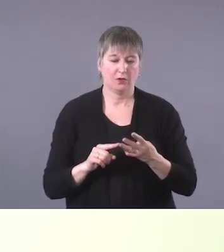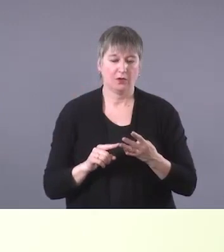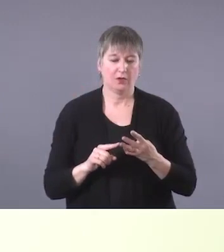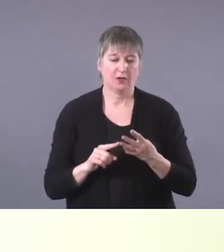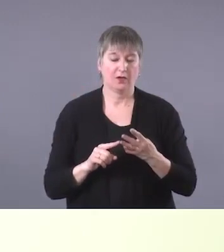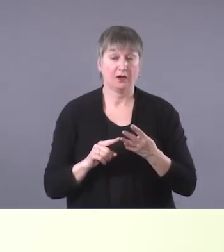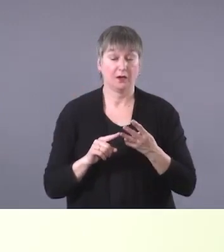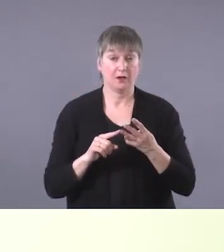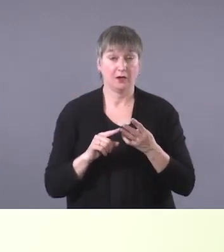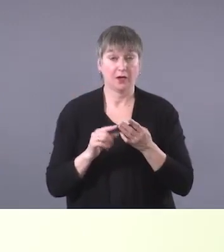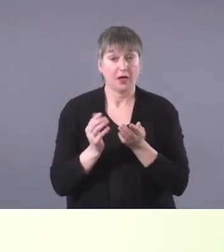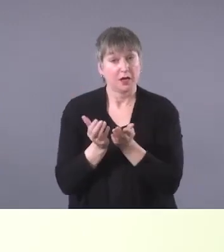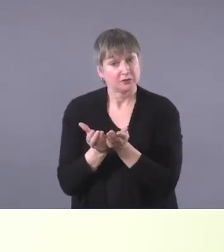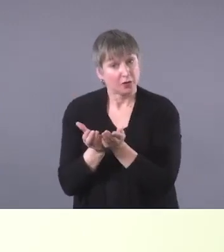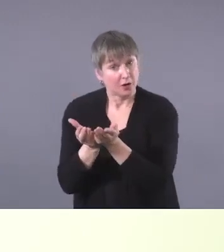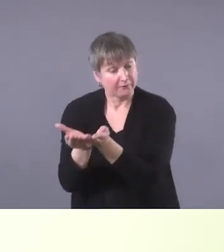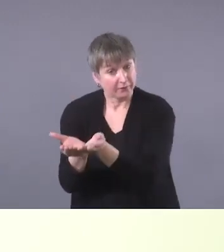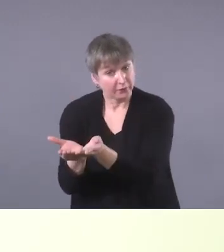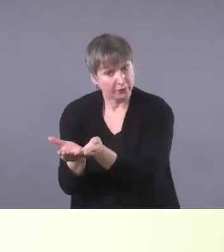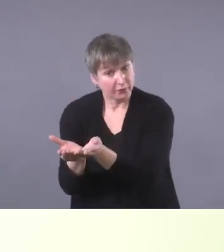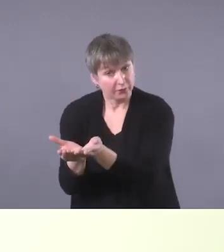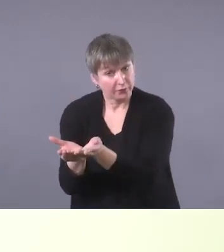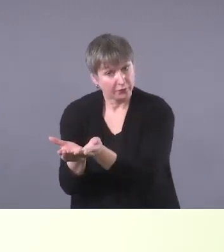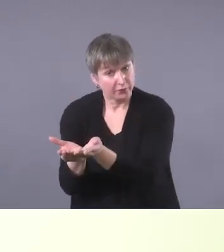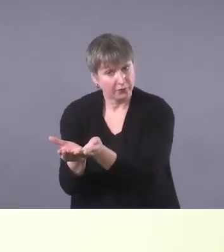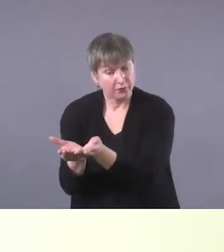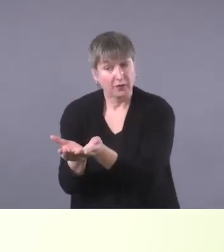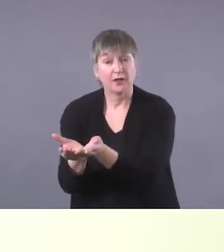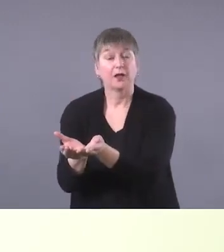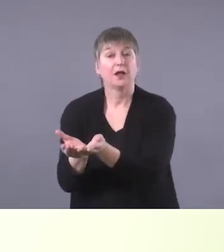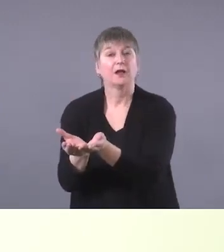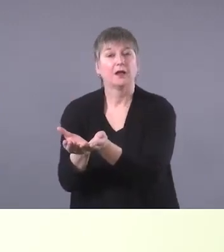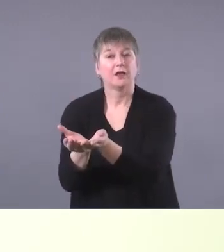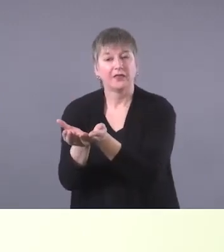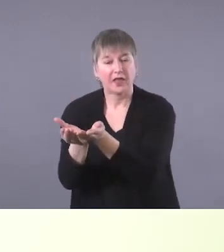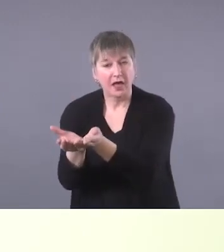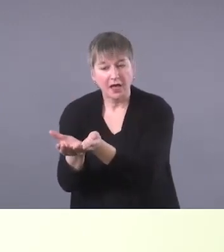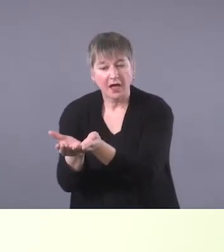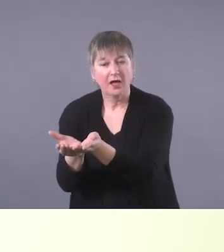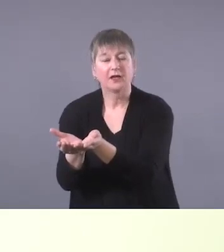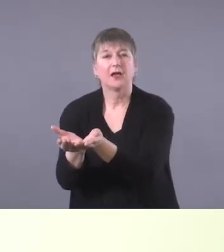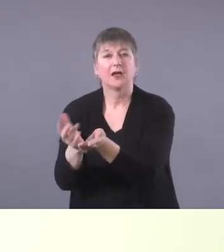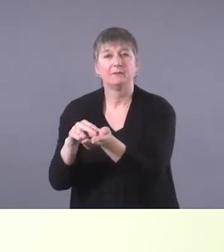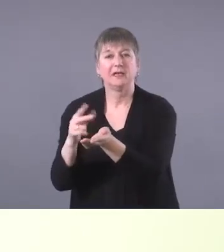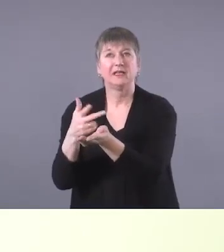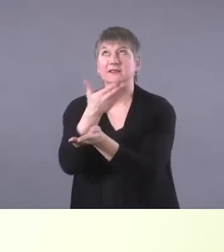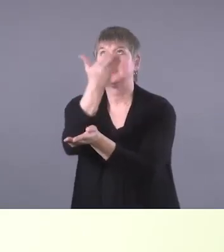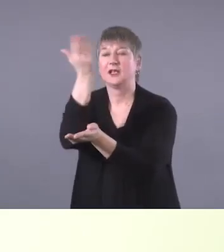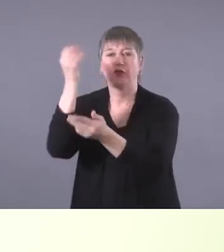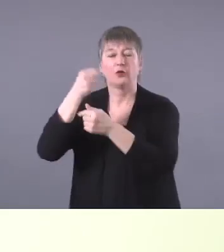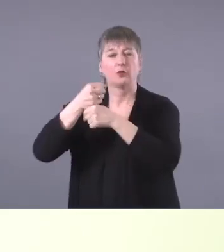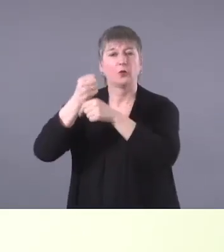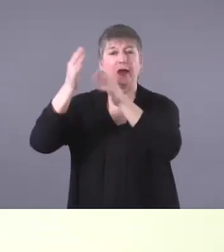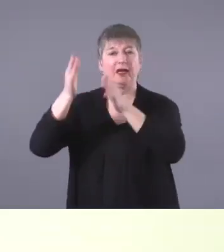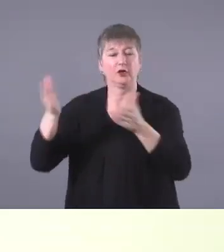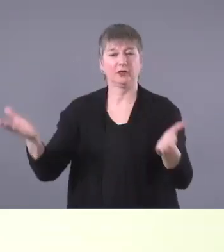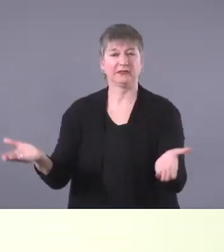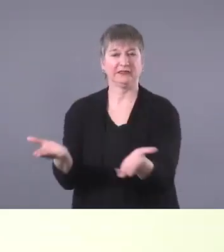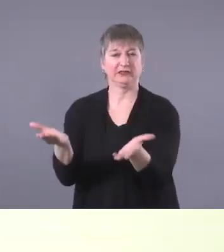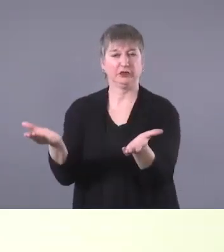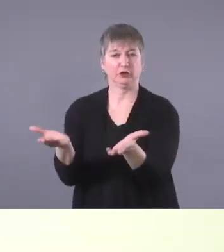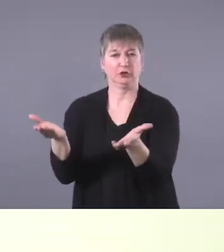it's being offered, it signifies that creator is present during this request